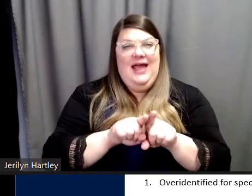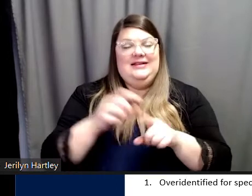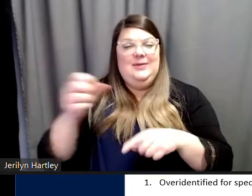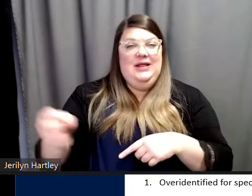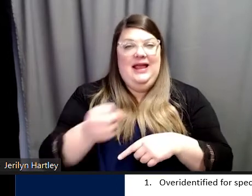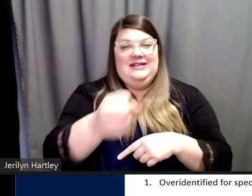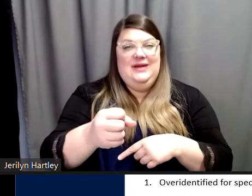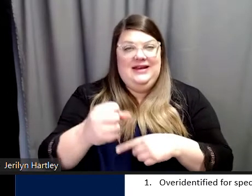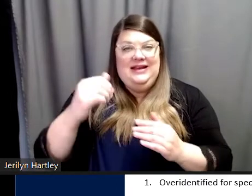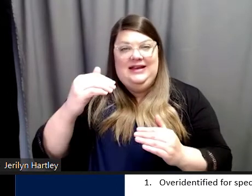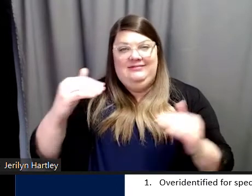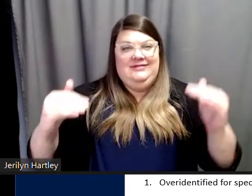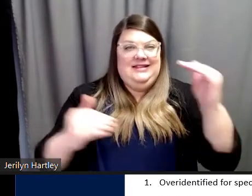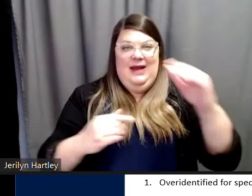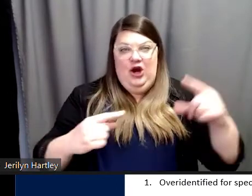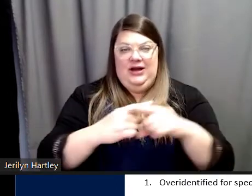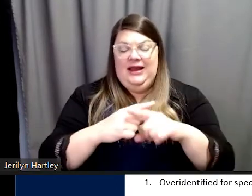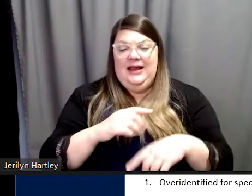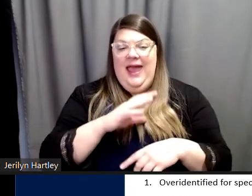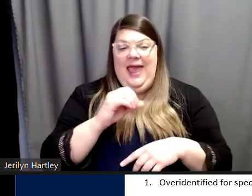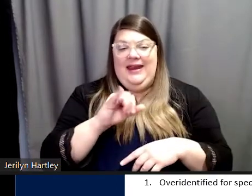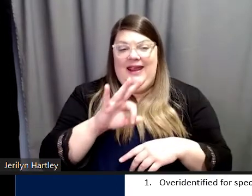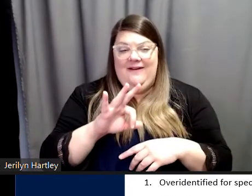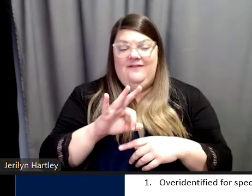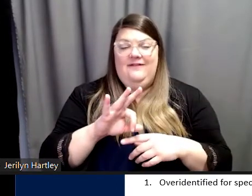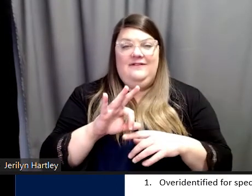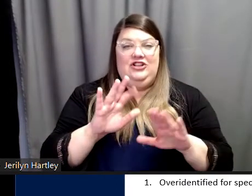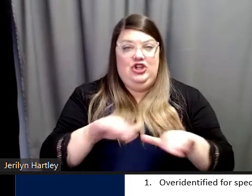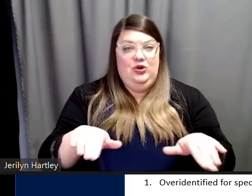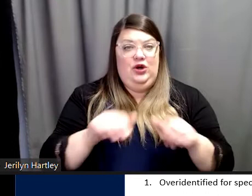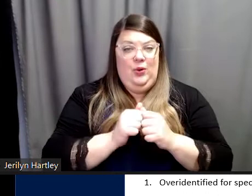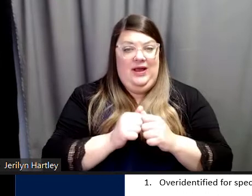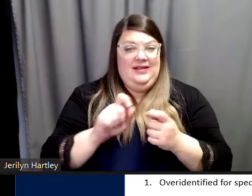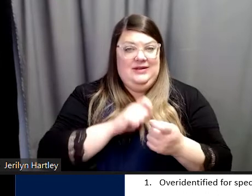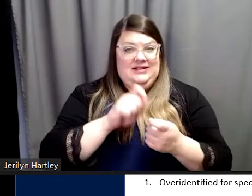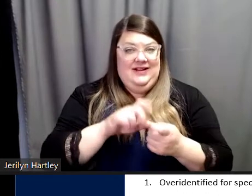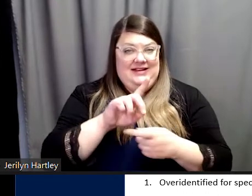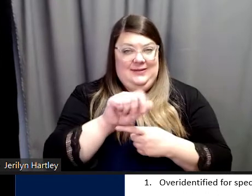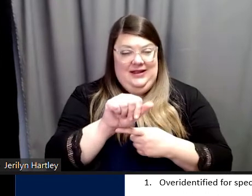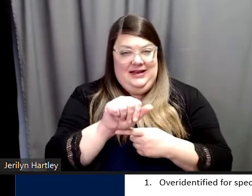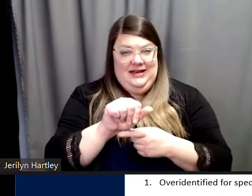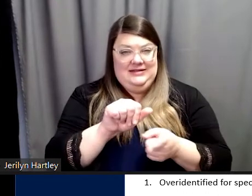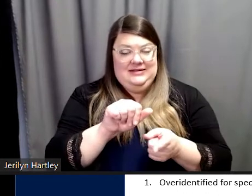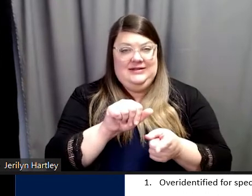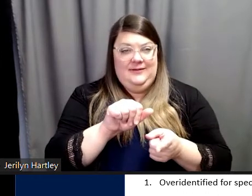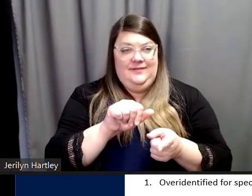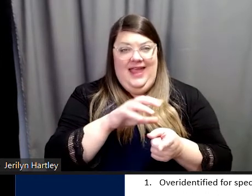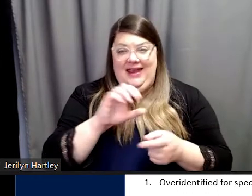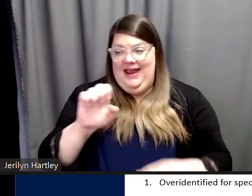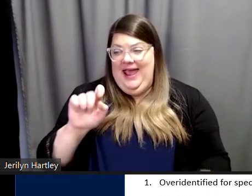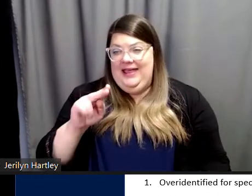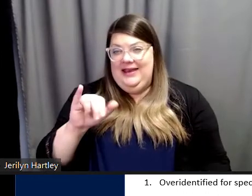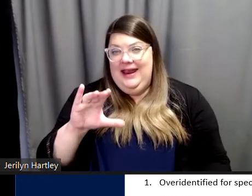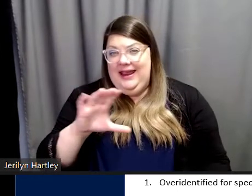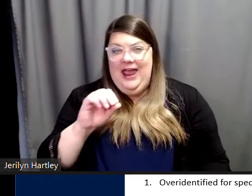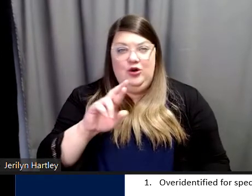And whether children with certain disabilities and ethnic and racial